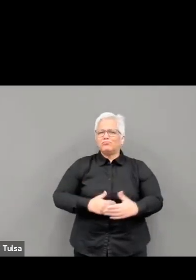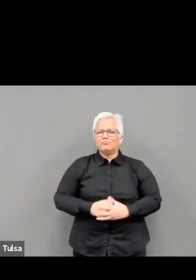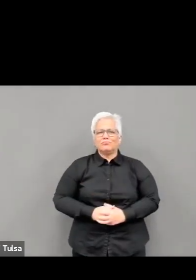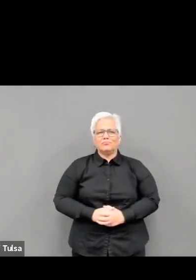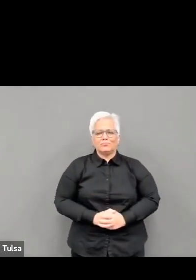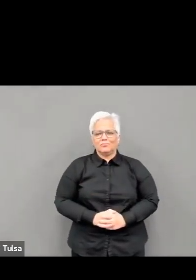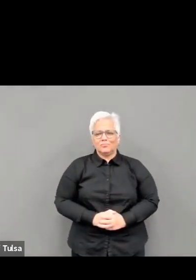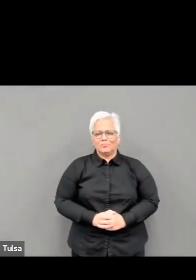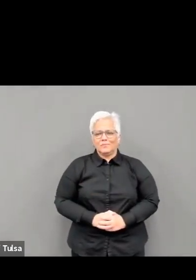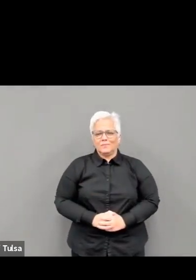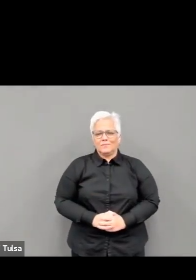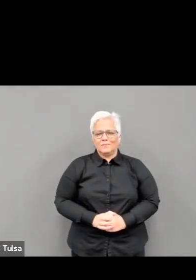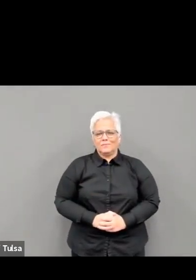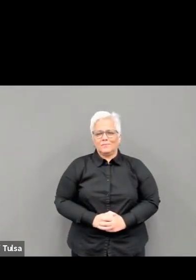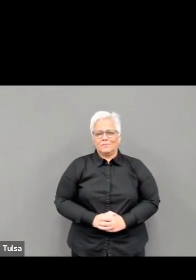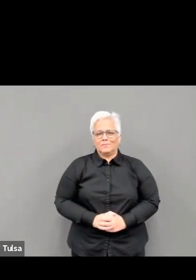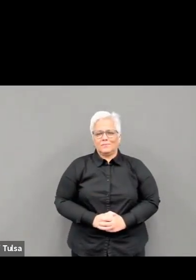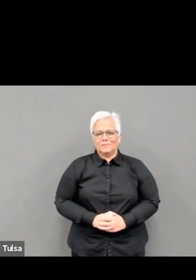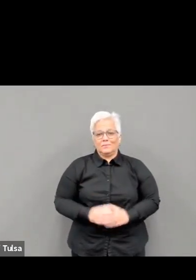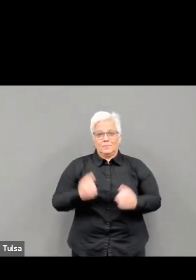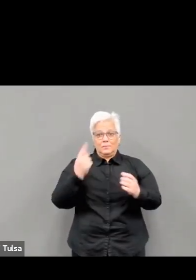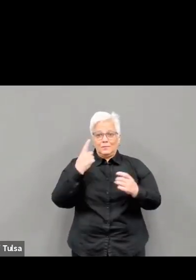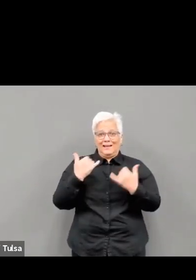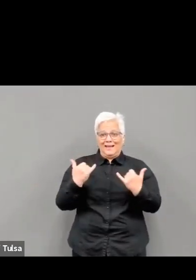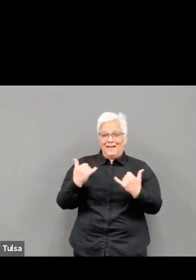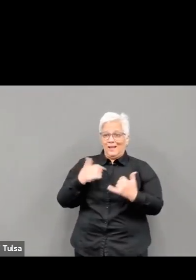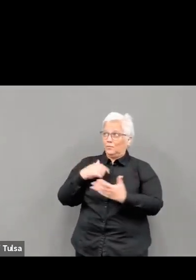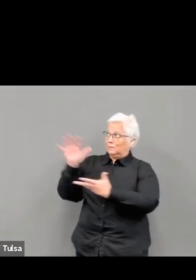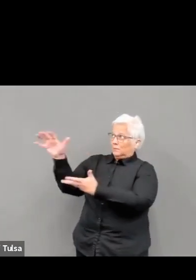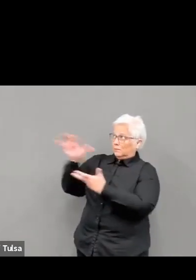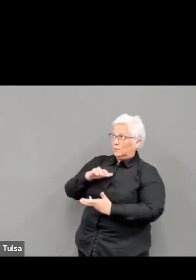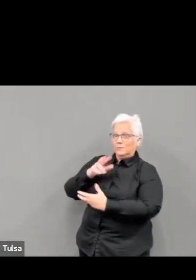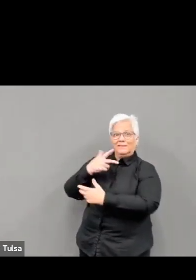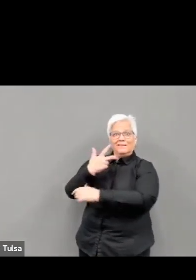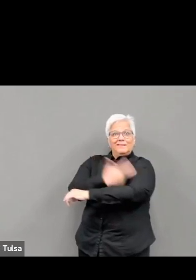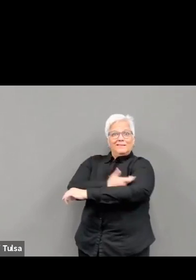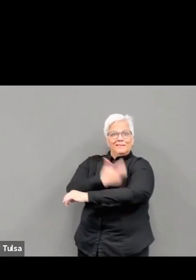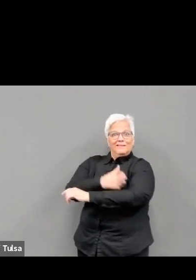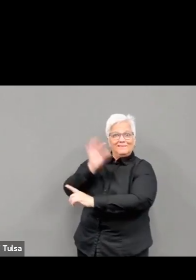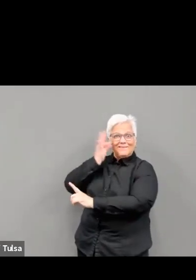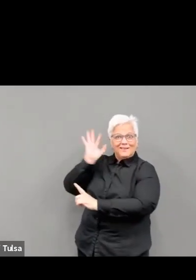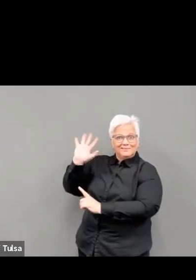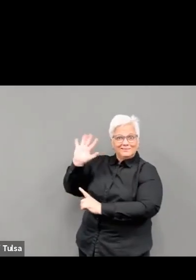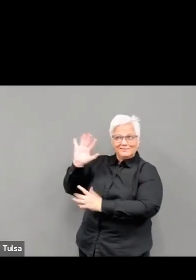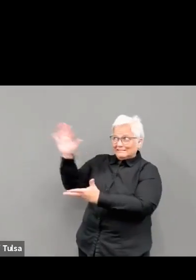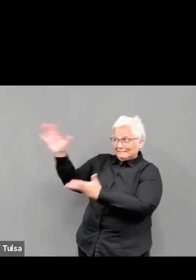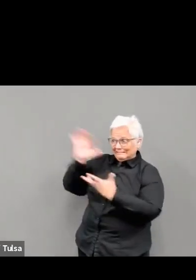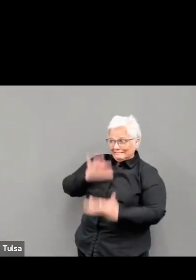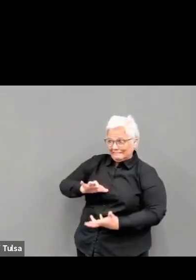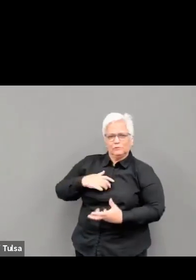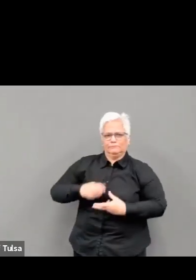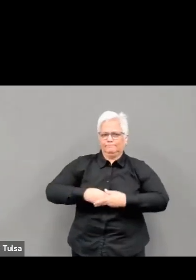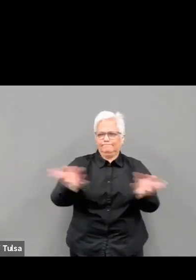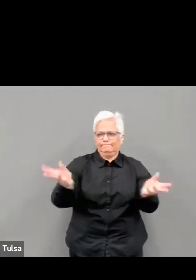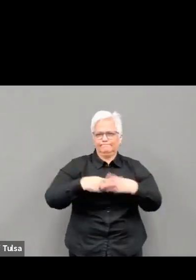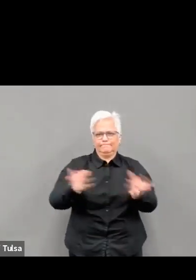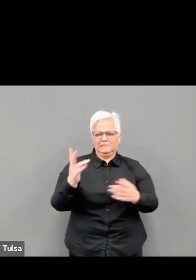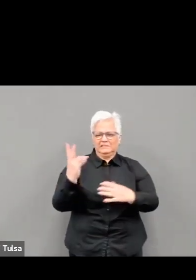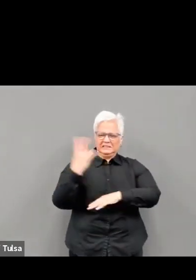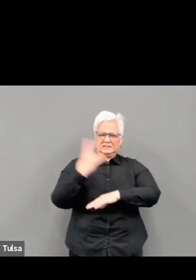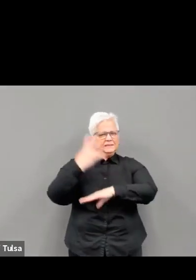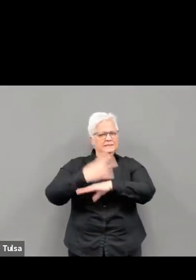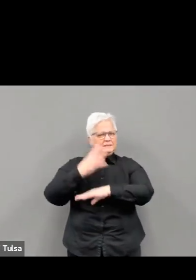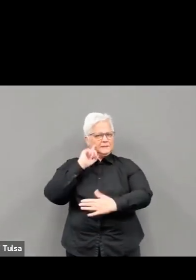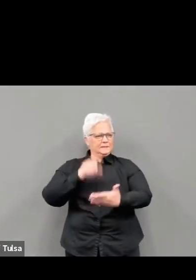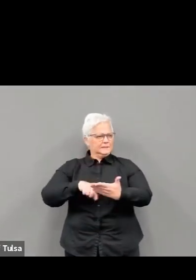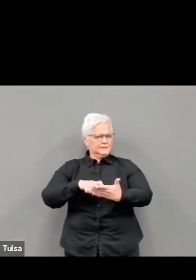has administered 54,302 vaccines to date, which includes 22,998 second